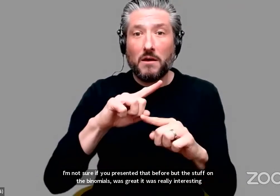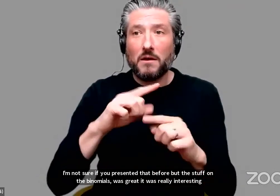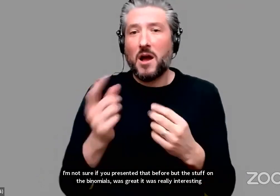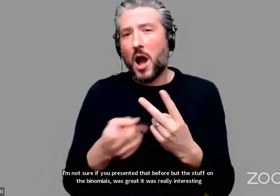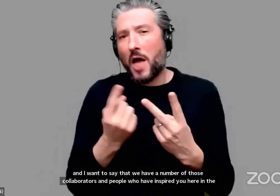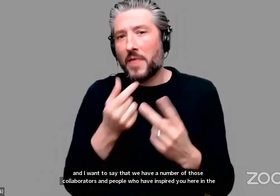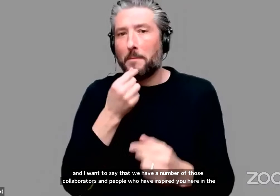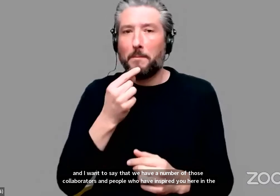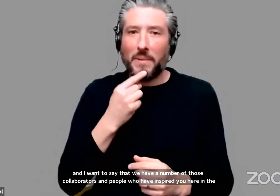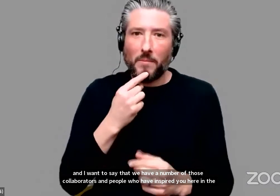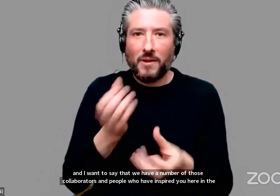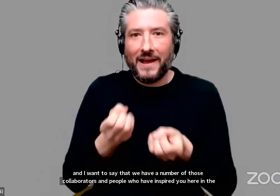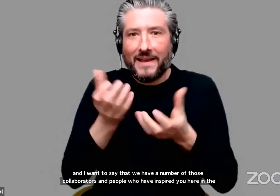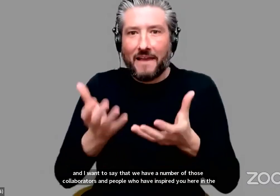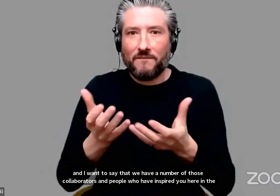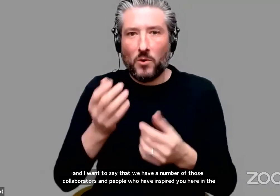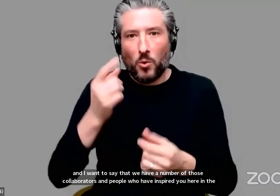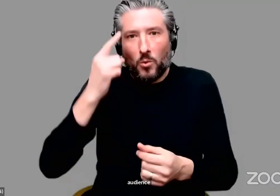that's really nice.